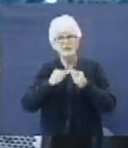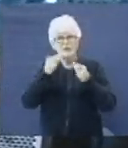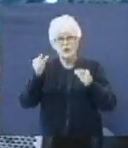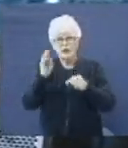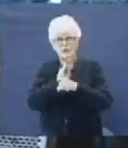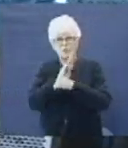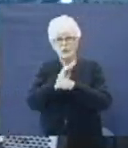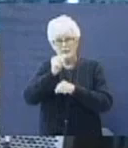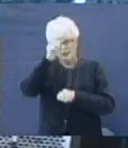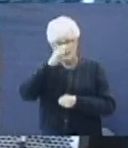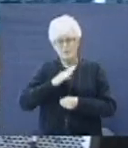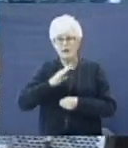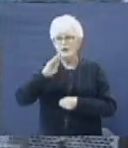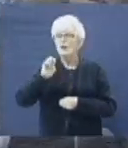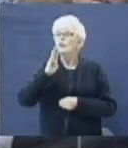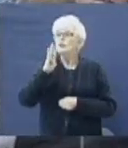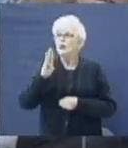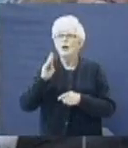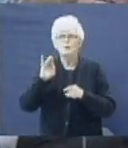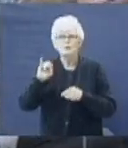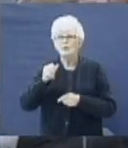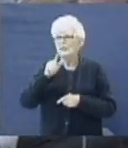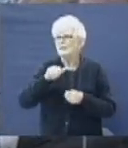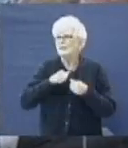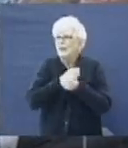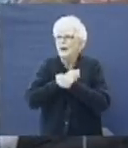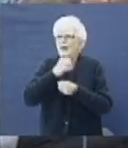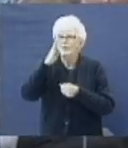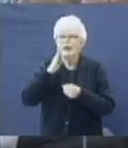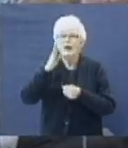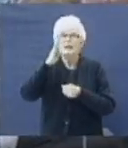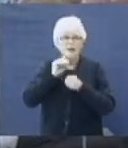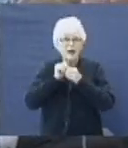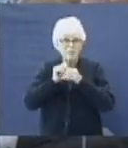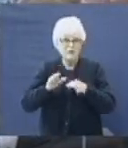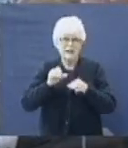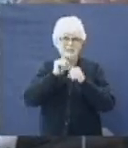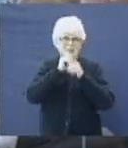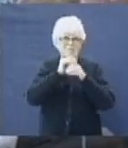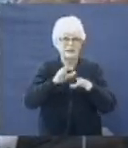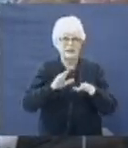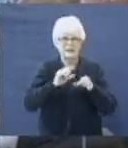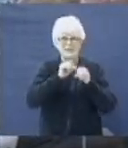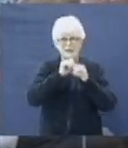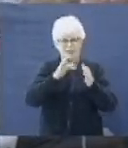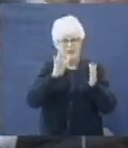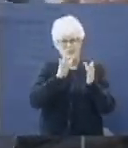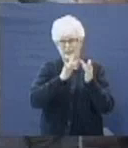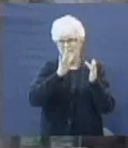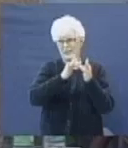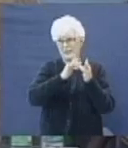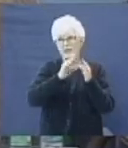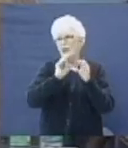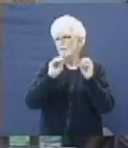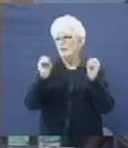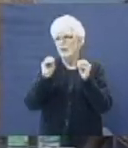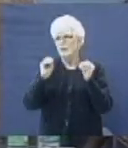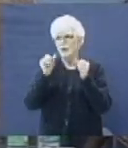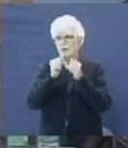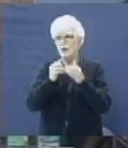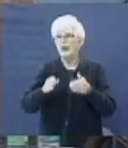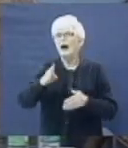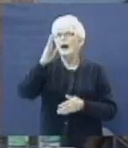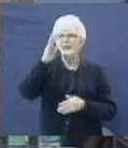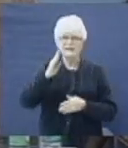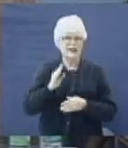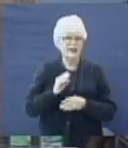great businessman. You're crazy. Job just loved God. And God began to bless him. And God began to touch him. We don't have nothing if it's